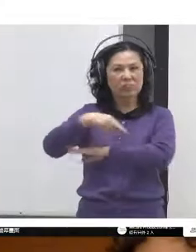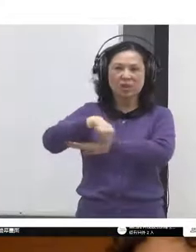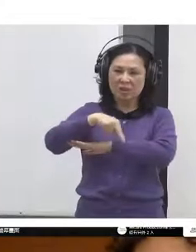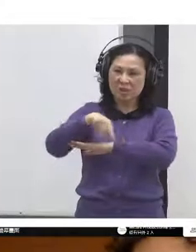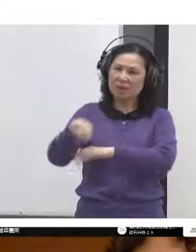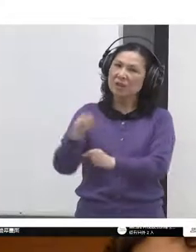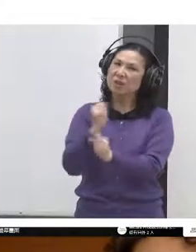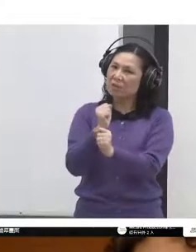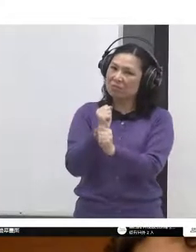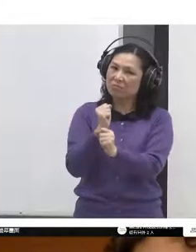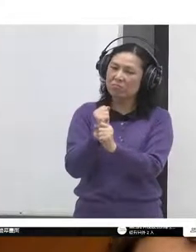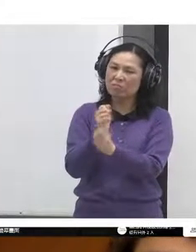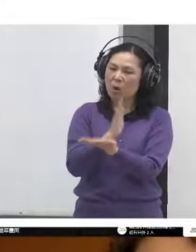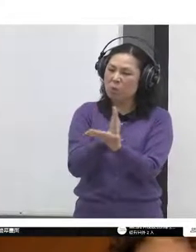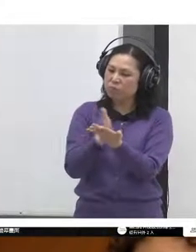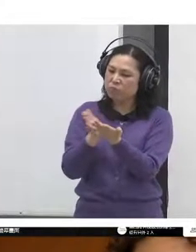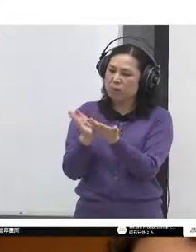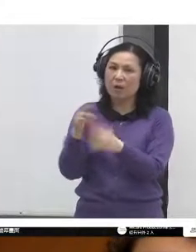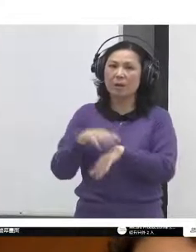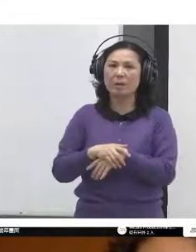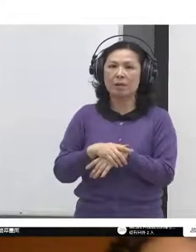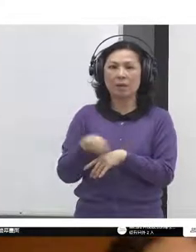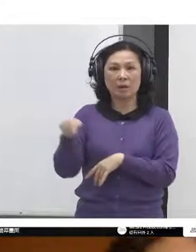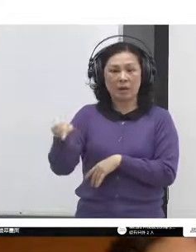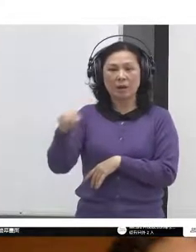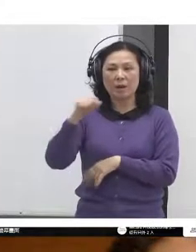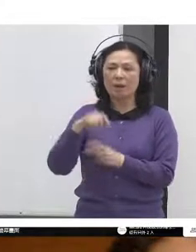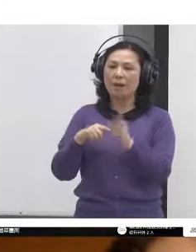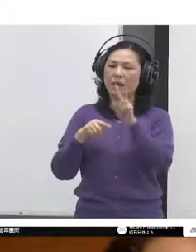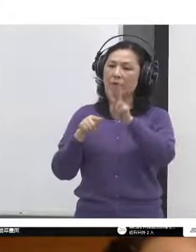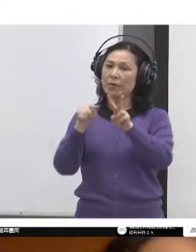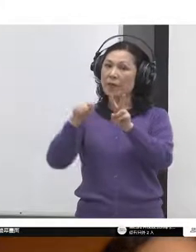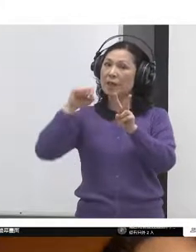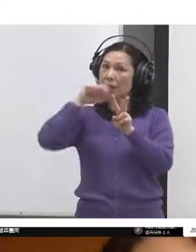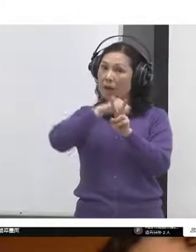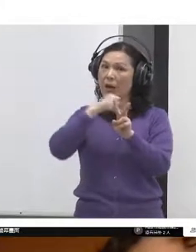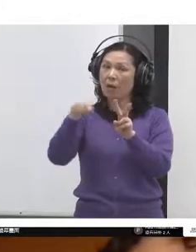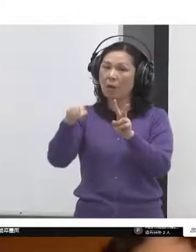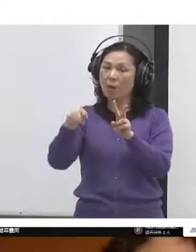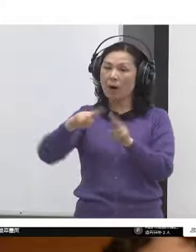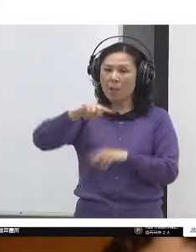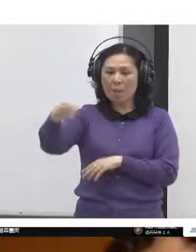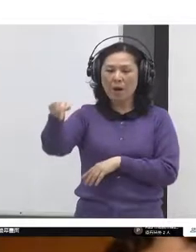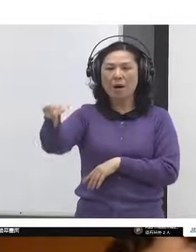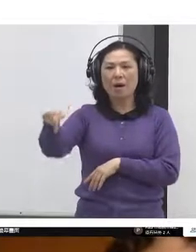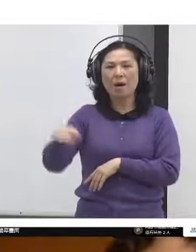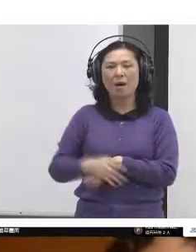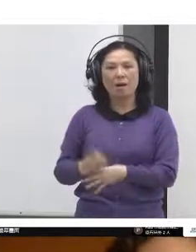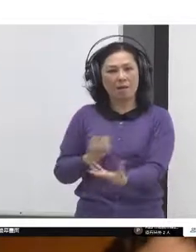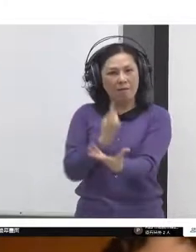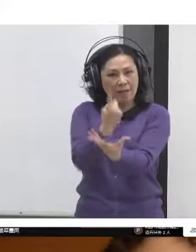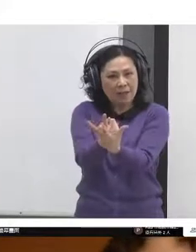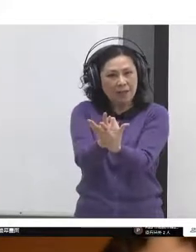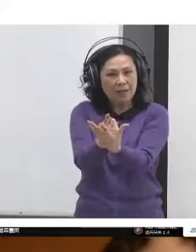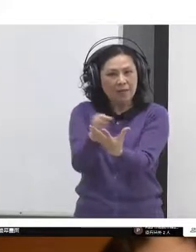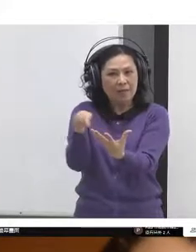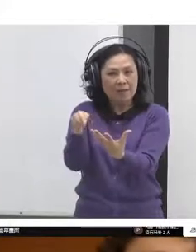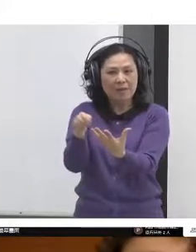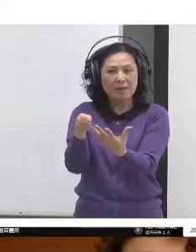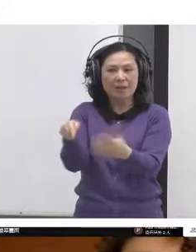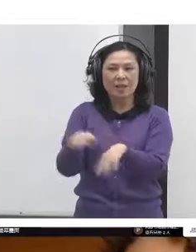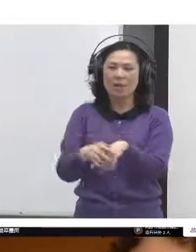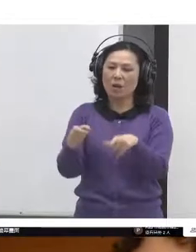after the V Taiwan and participation officer training, he used the mandate, with permission,